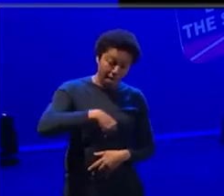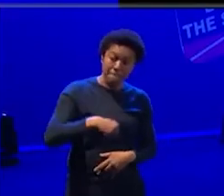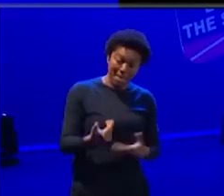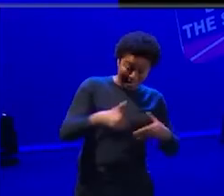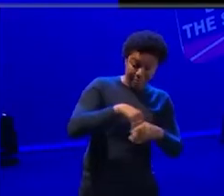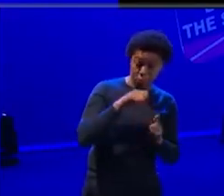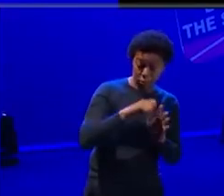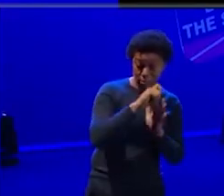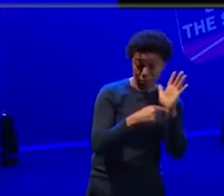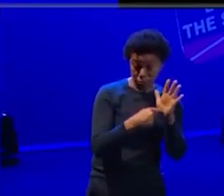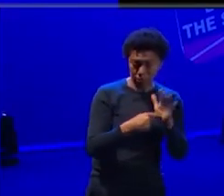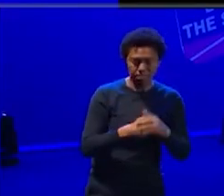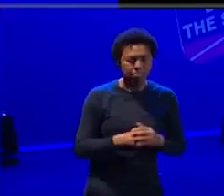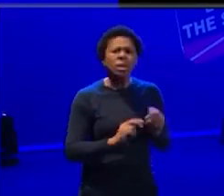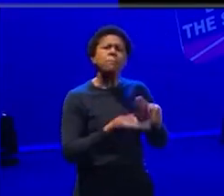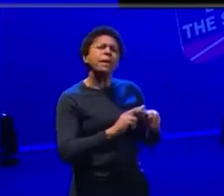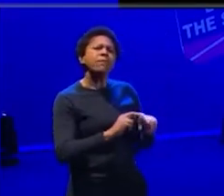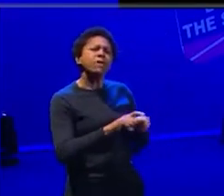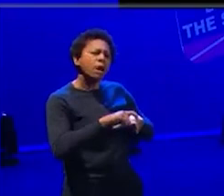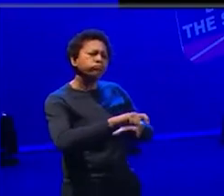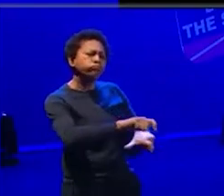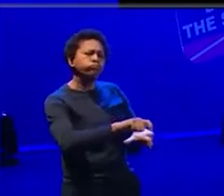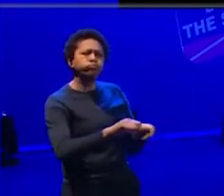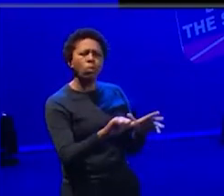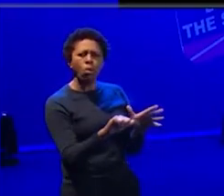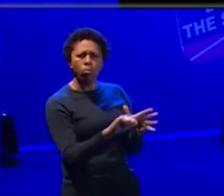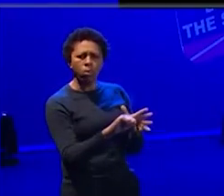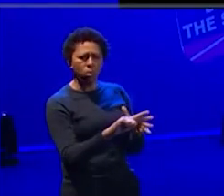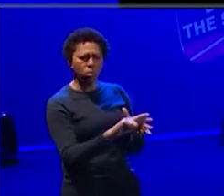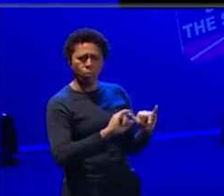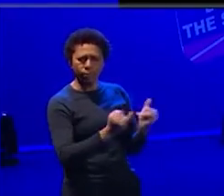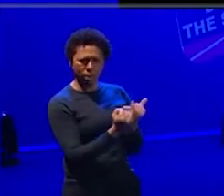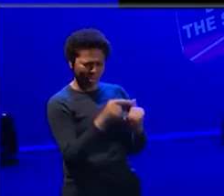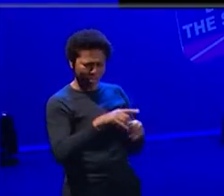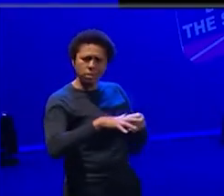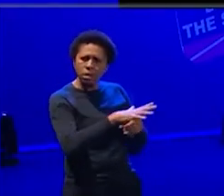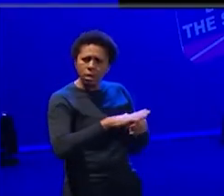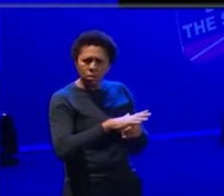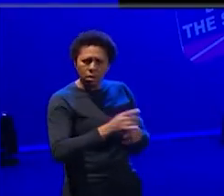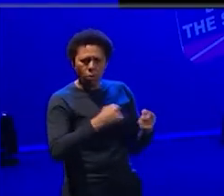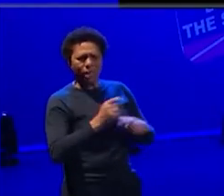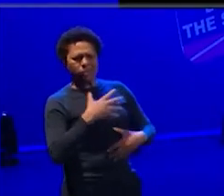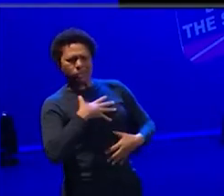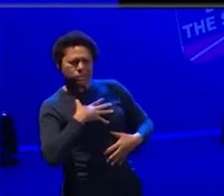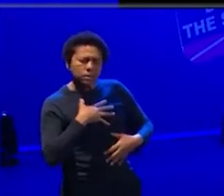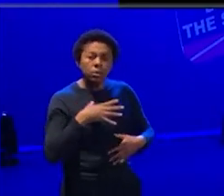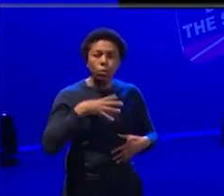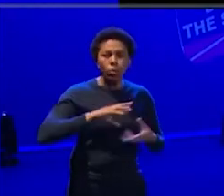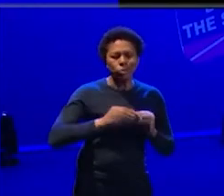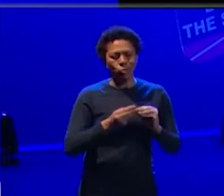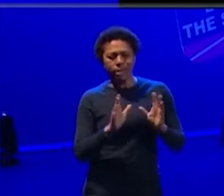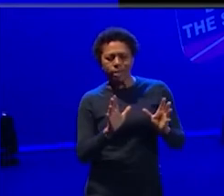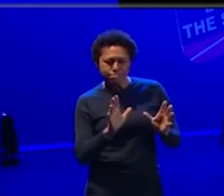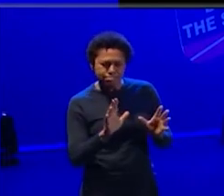However, if there's an ongoing issue with the youth violence in that particular place, we'd be looking to, um, to create, uh, you know,